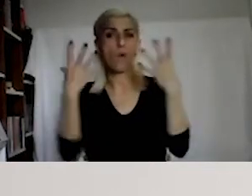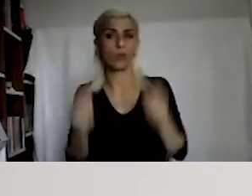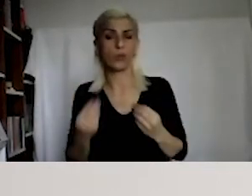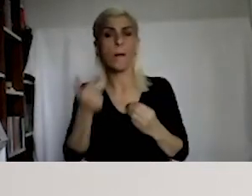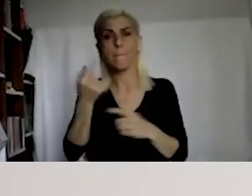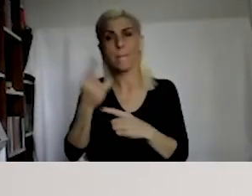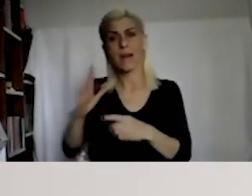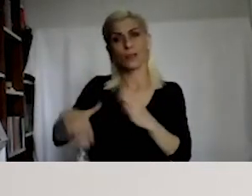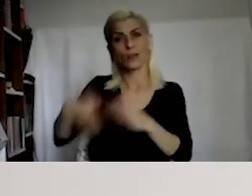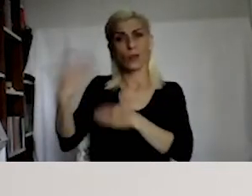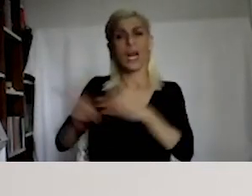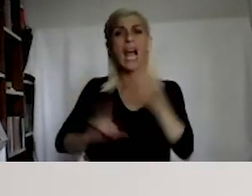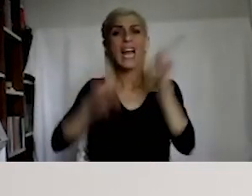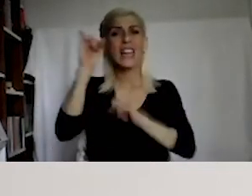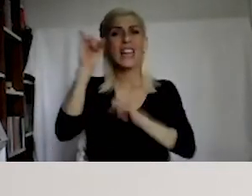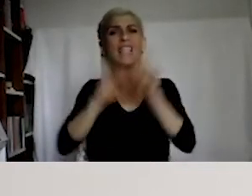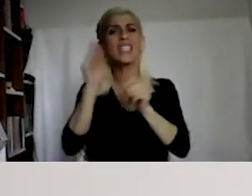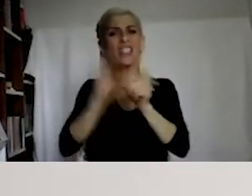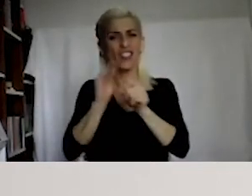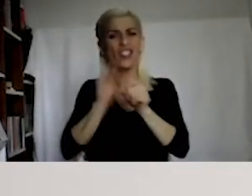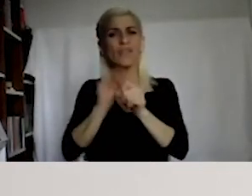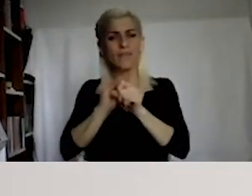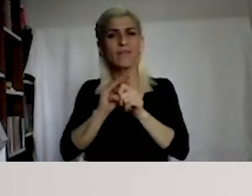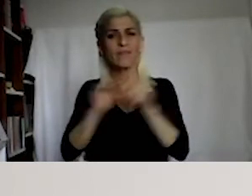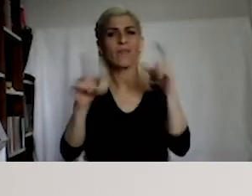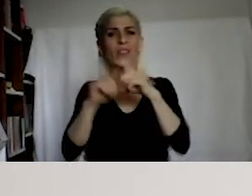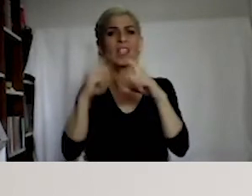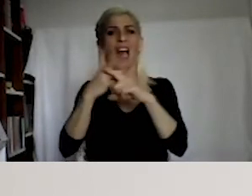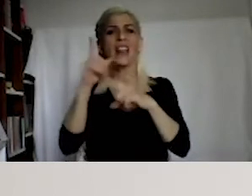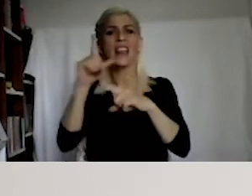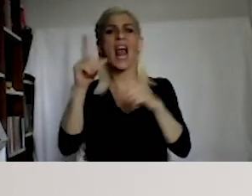description.